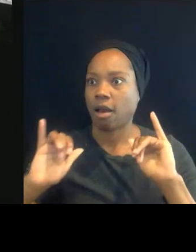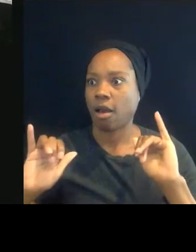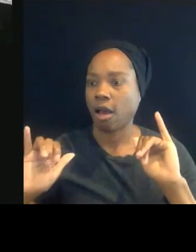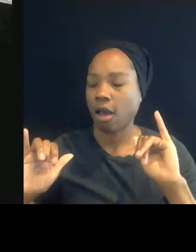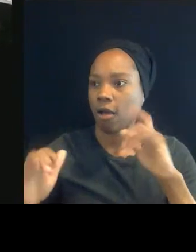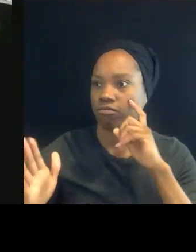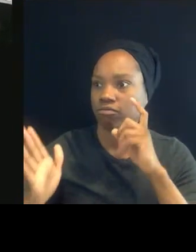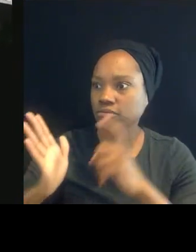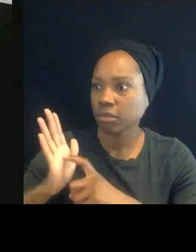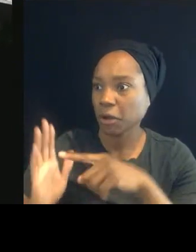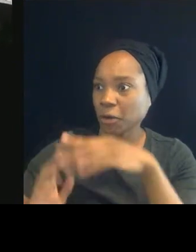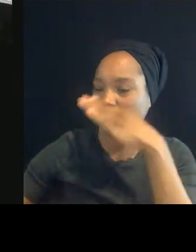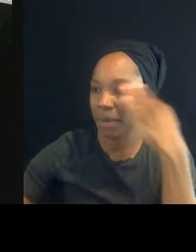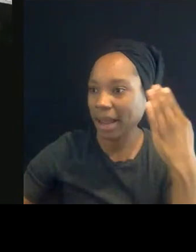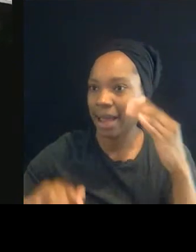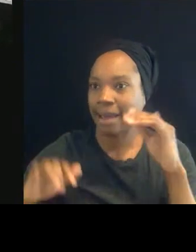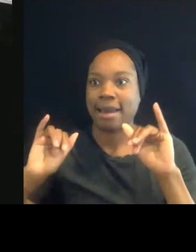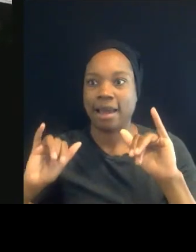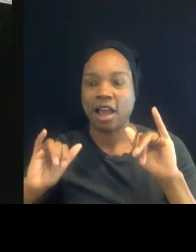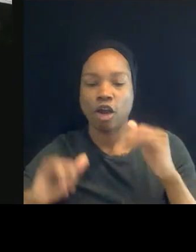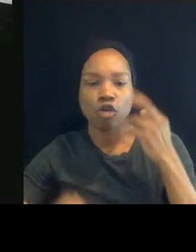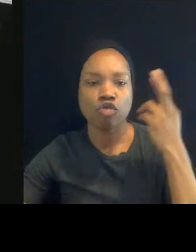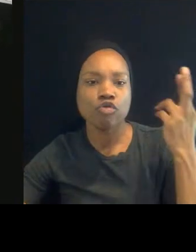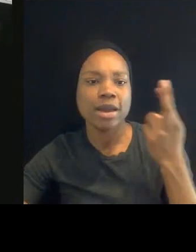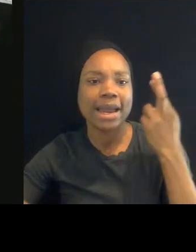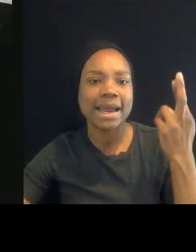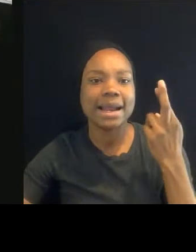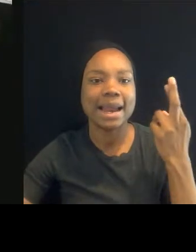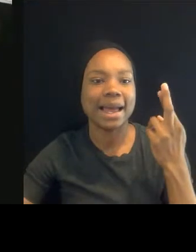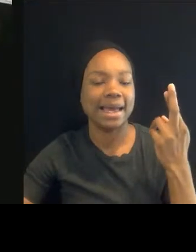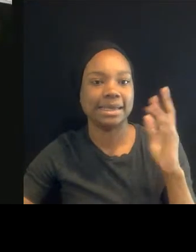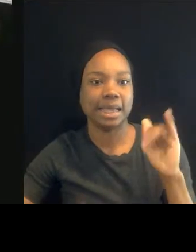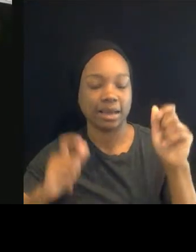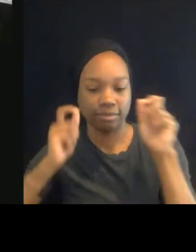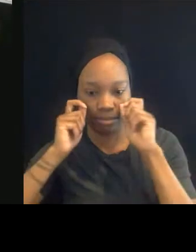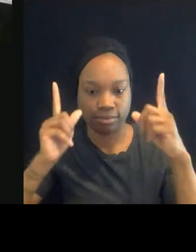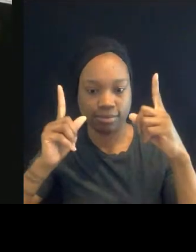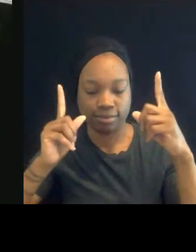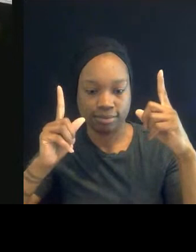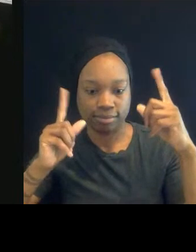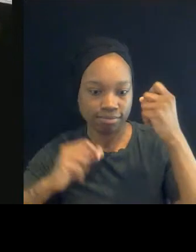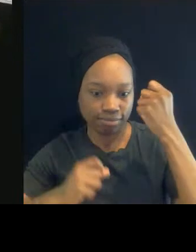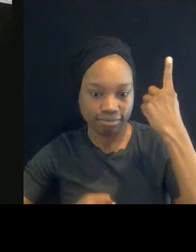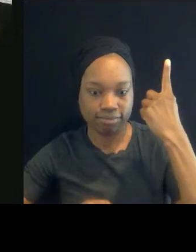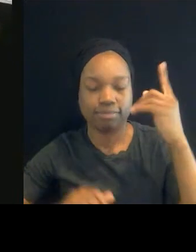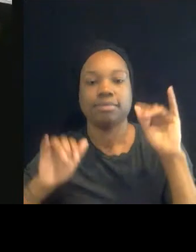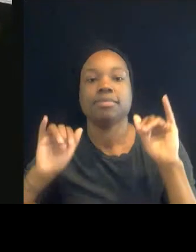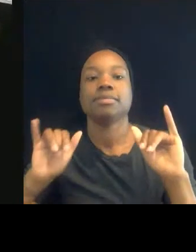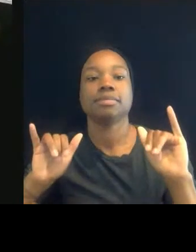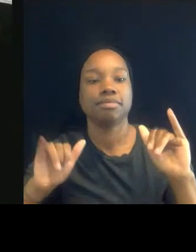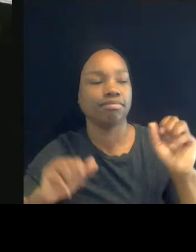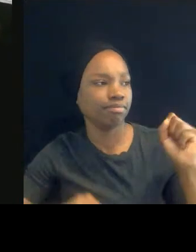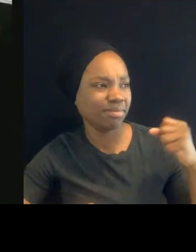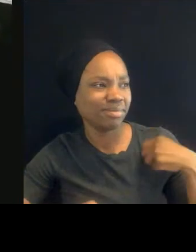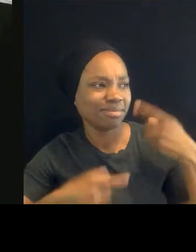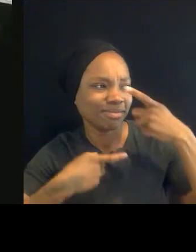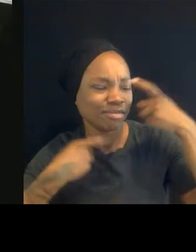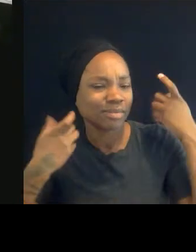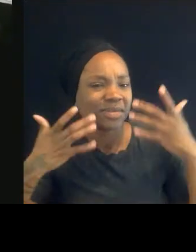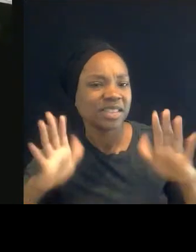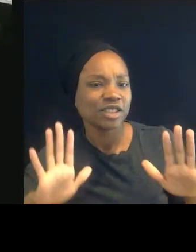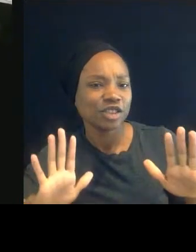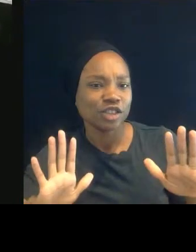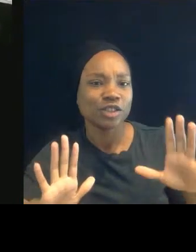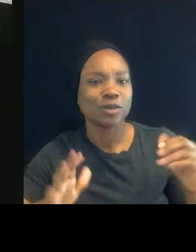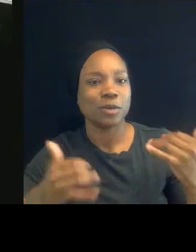suddenly realized that something snapped in their heads and you're like, yeah, I've been trying to tell you that. So you have this space, you now have the